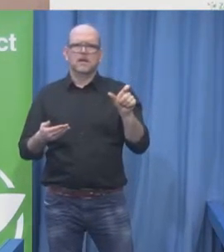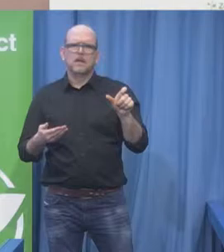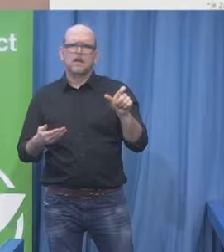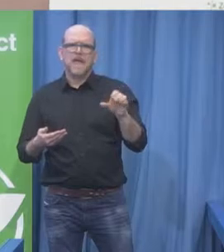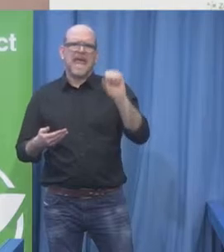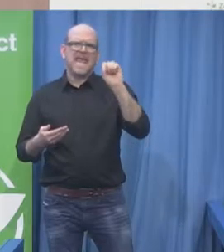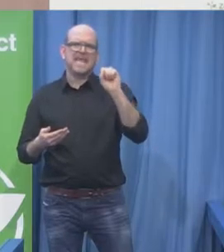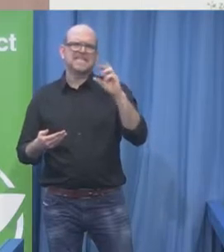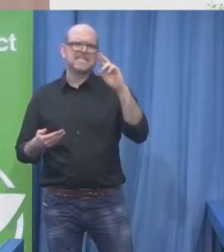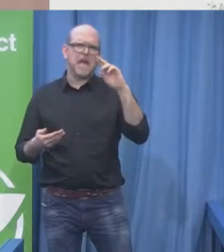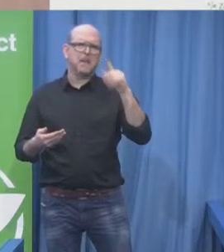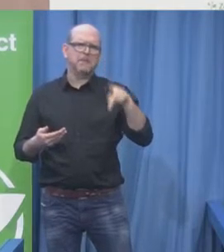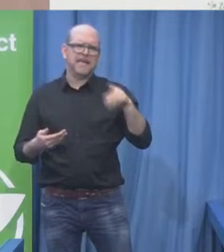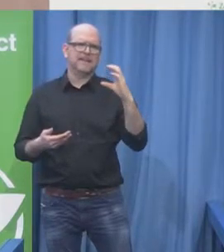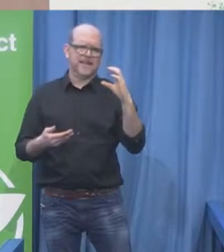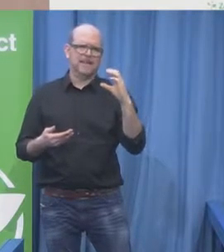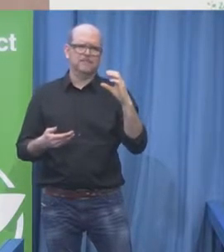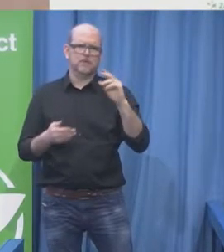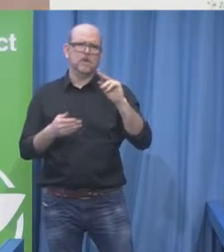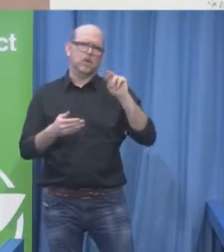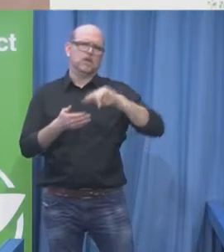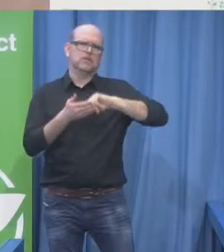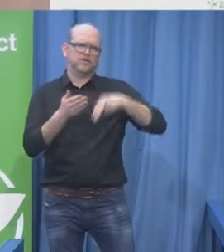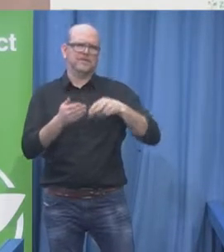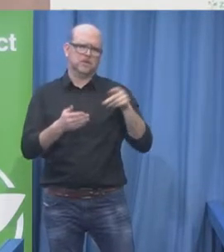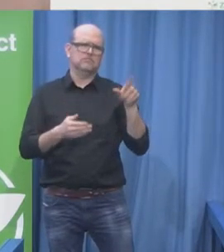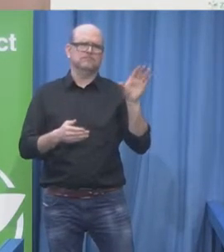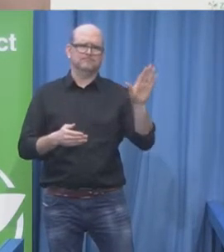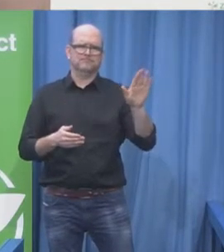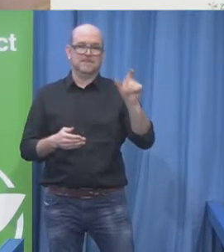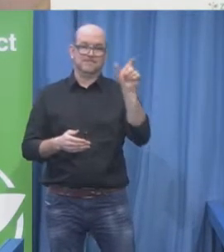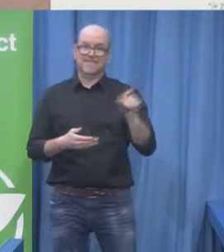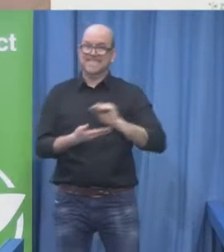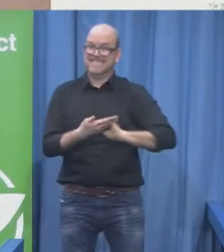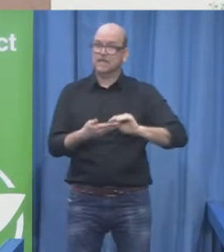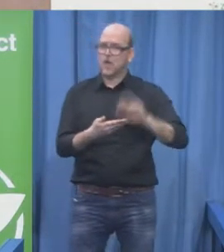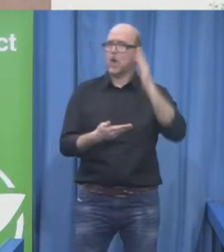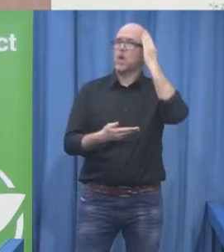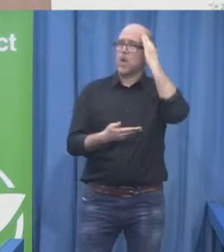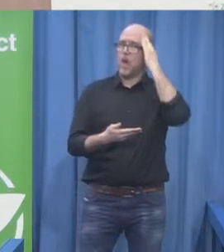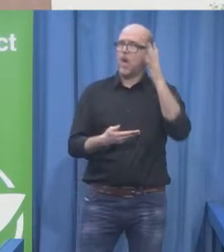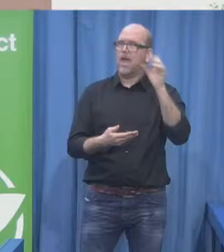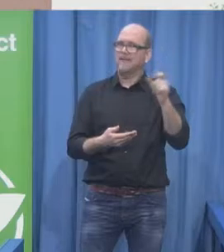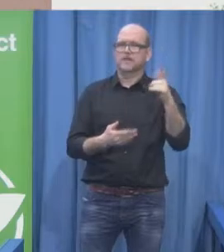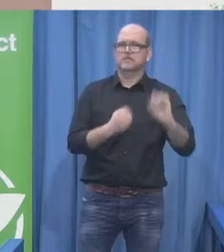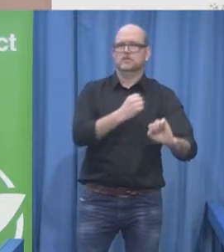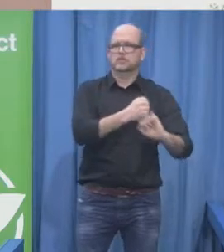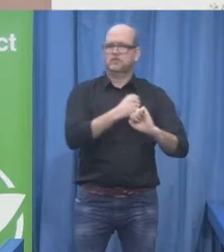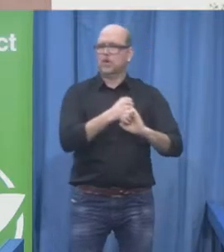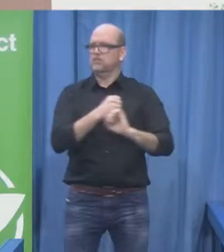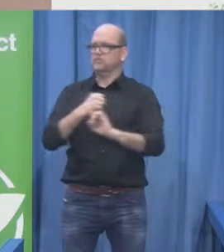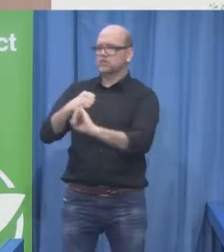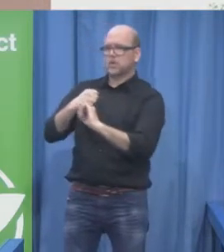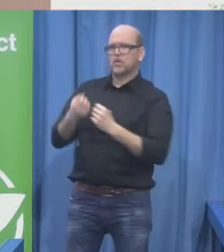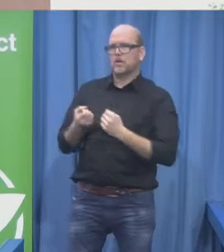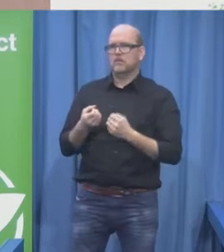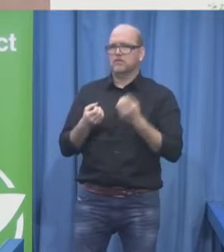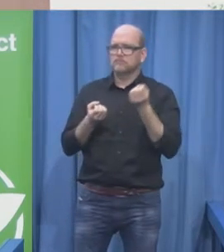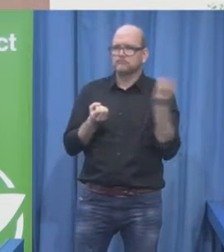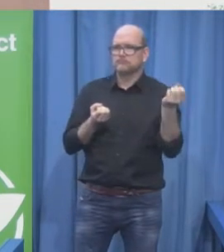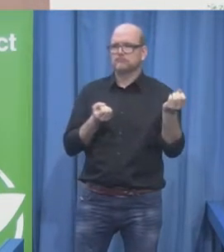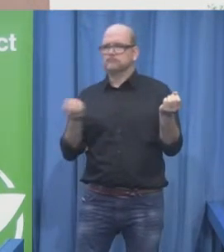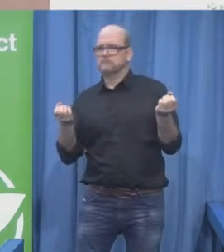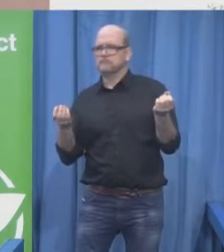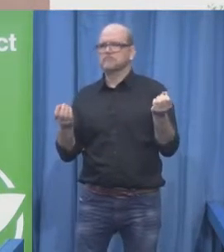Chang. Thank you very much, Eric. So he will be also supporting us all in giving answers later on if needed.